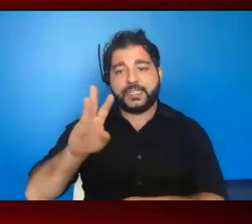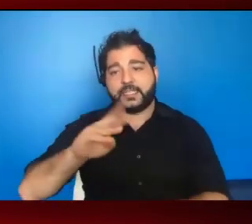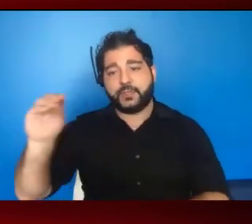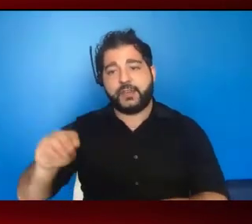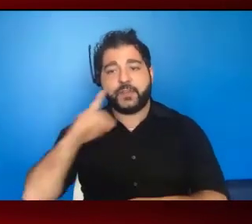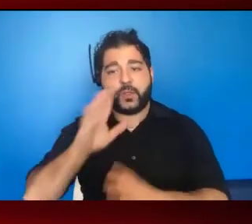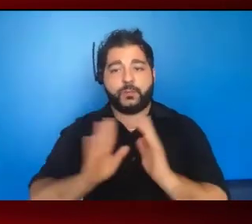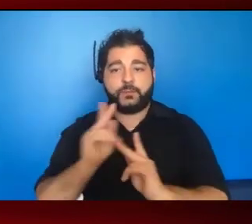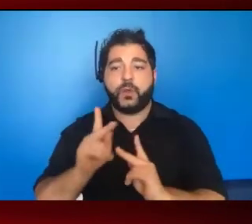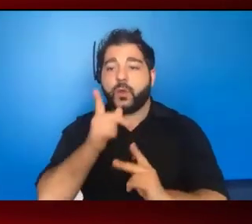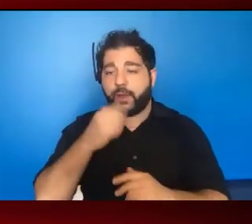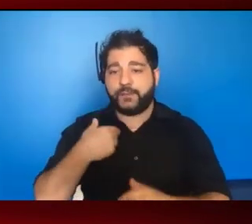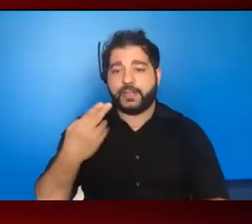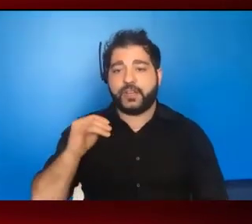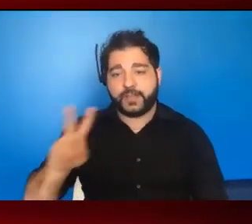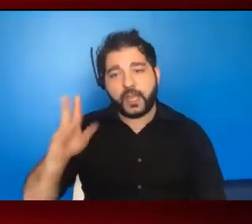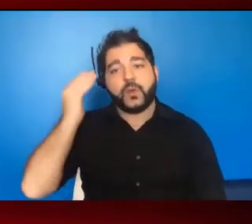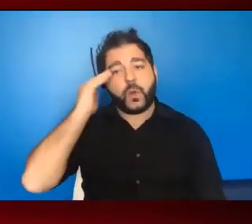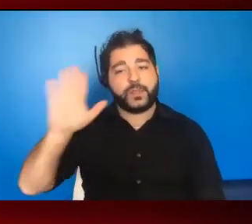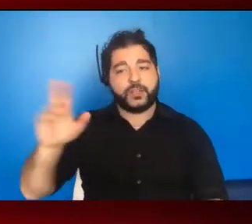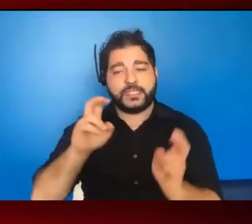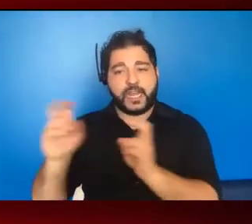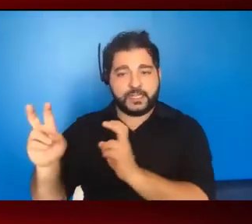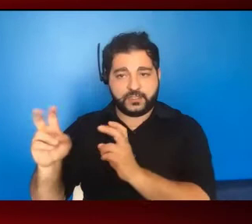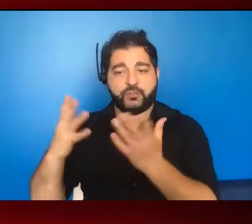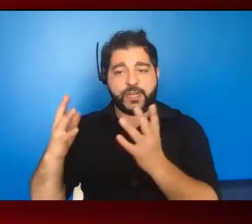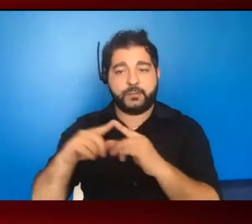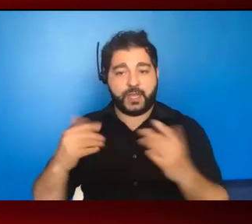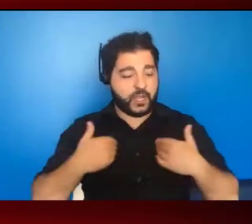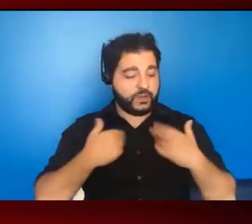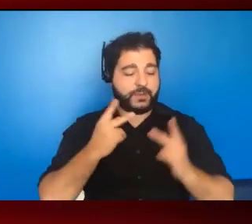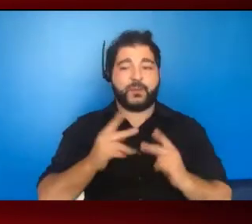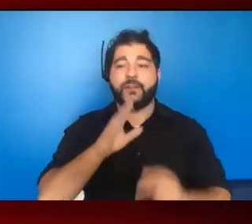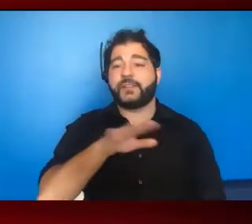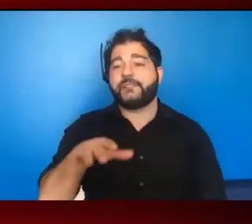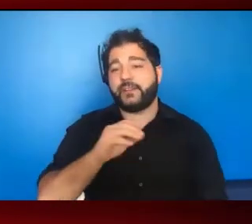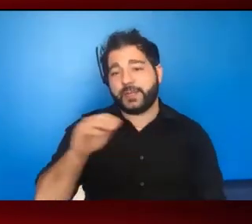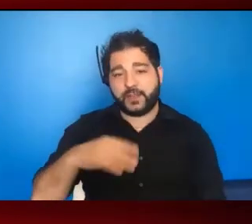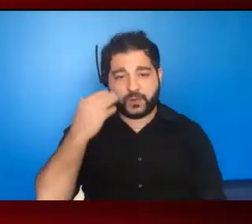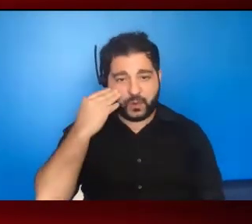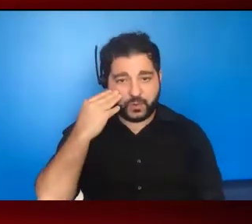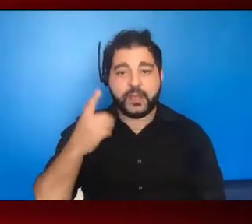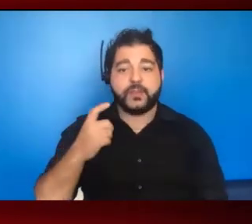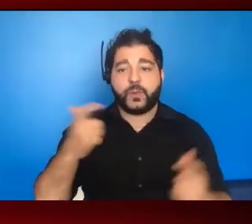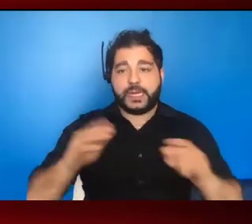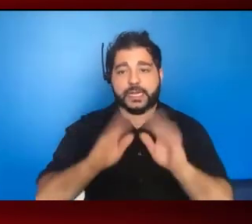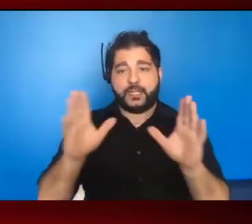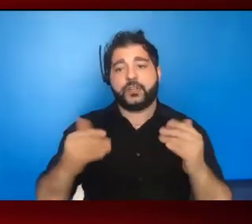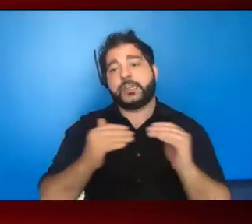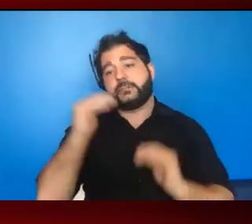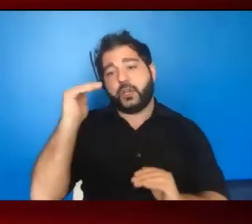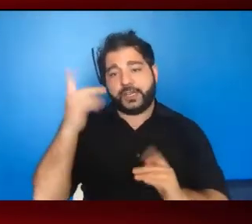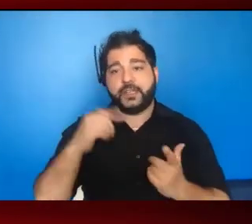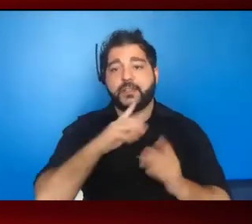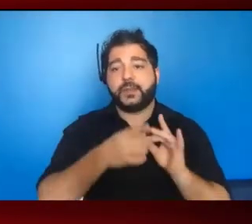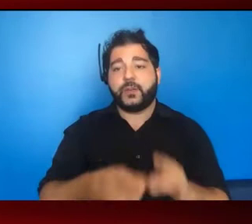HIV know their status. But when you look at younger individuals, only 55% know. So that's one clear disparity that relates to